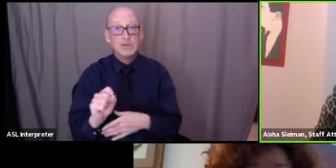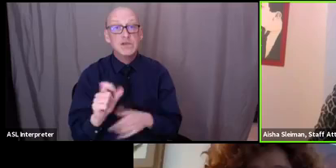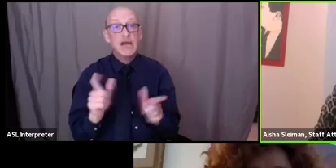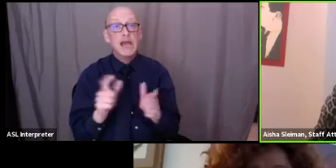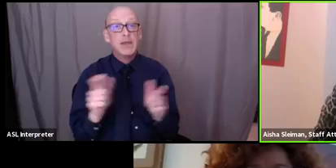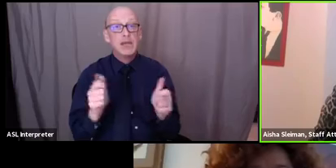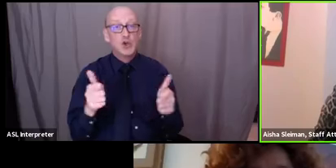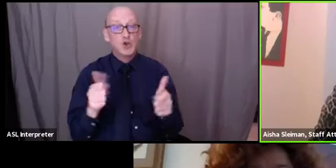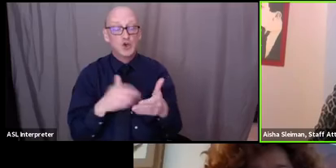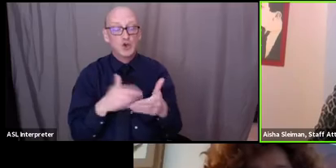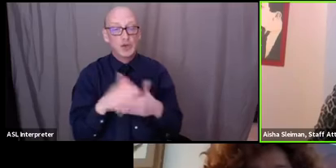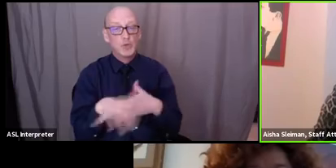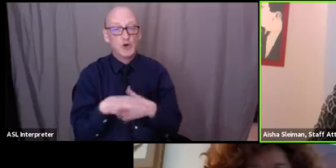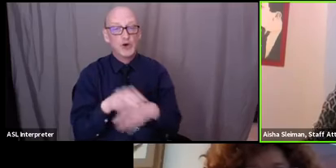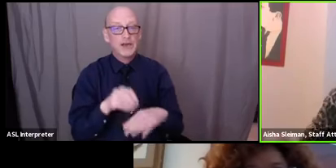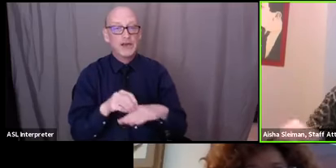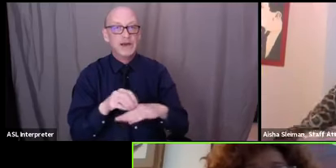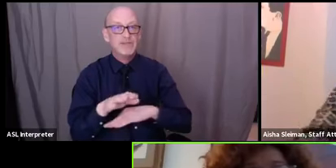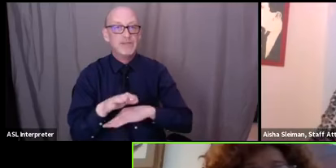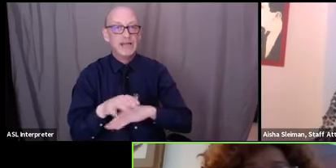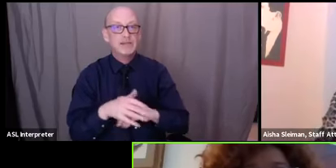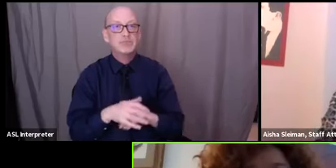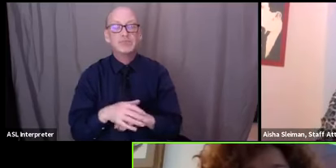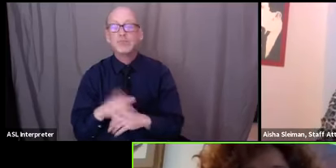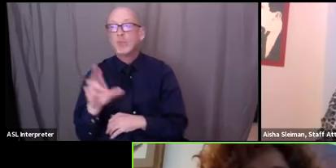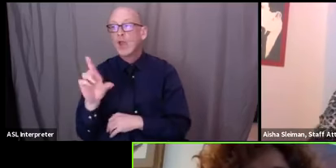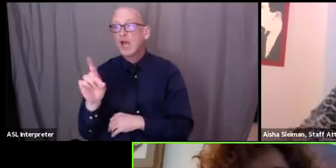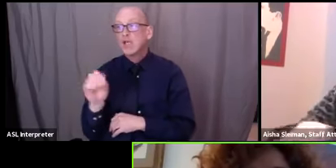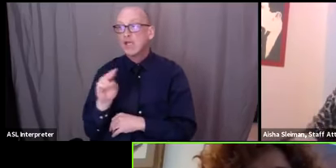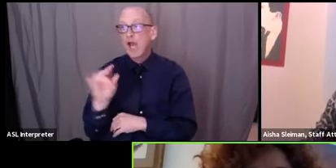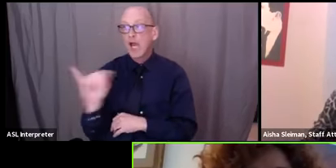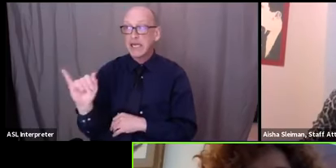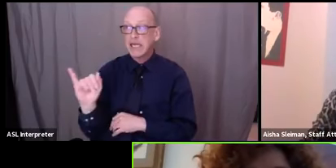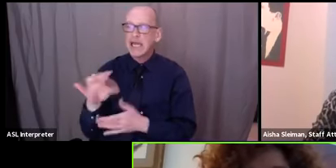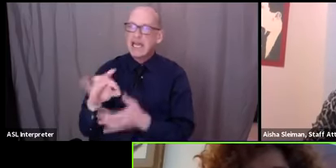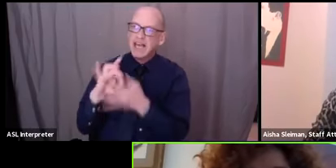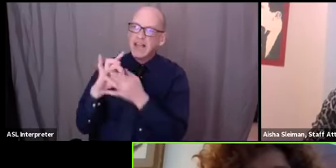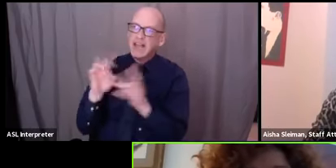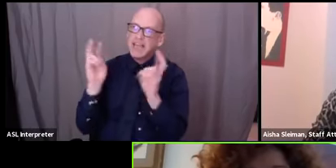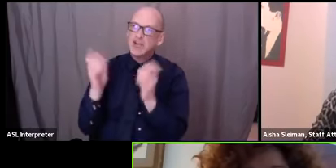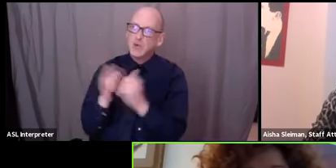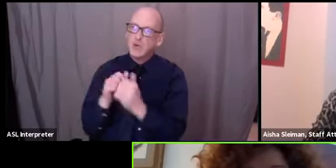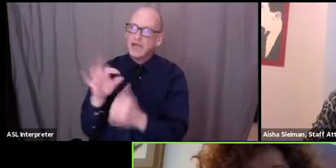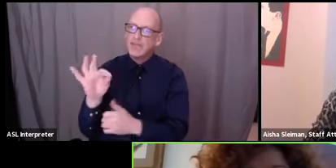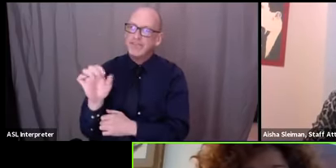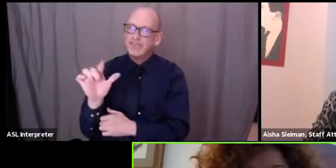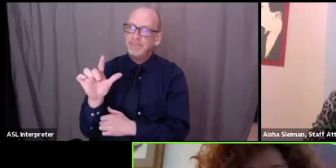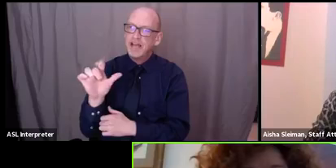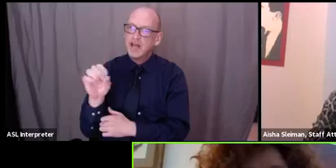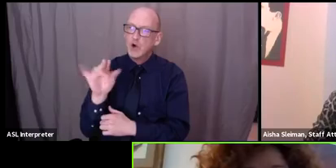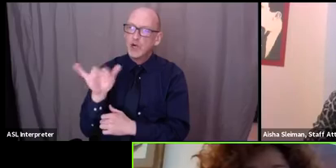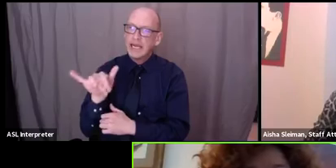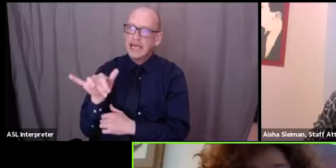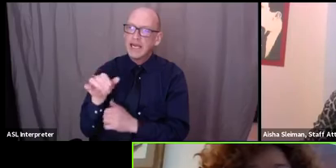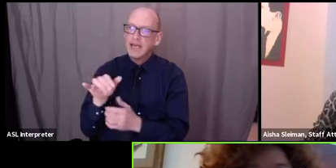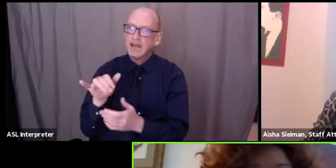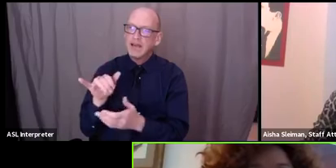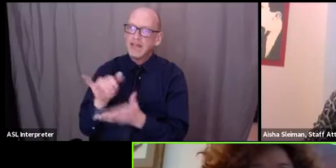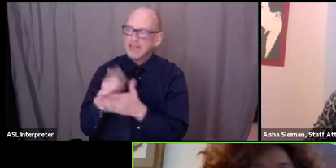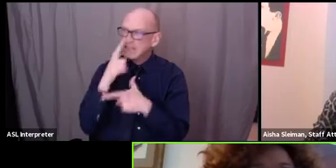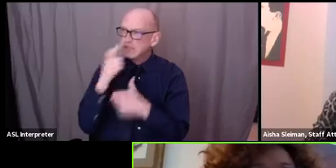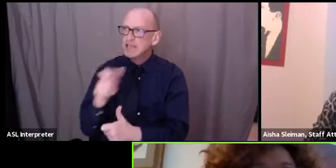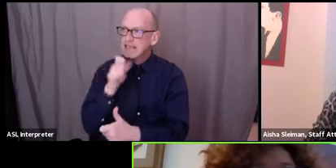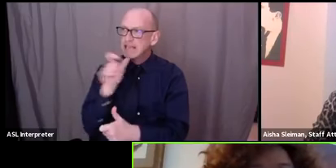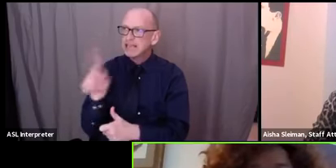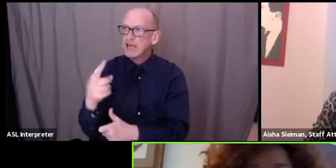effect um yeah and the the issue with the felony is an interesting one because it's not it's just the requirement that